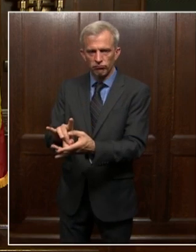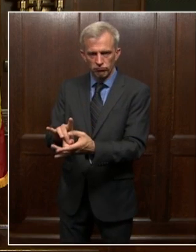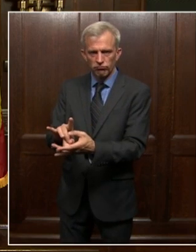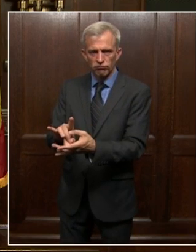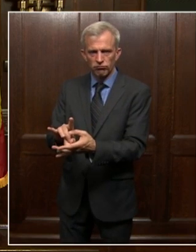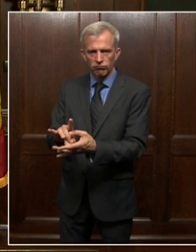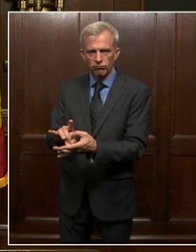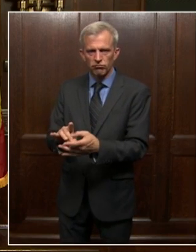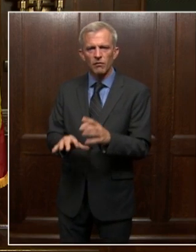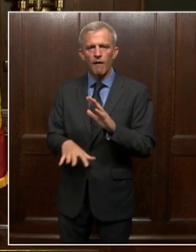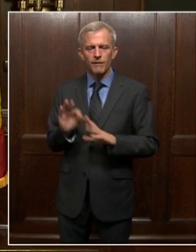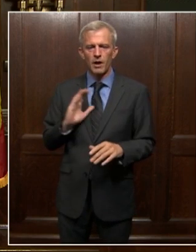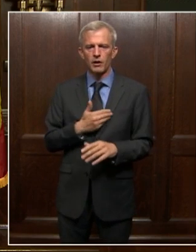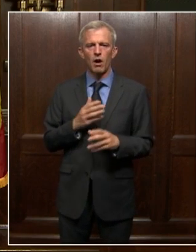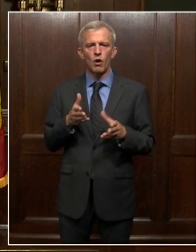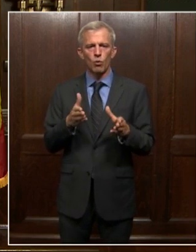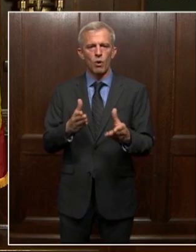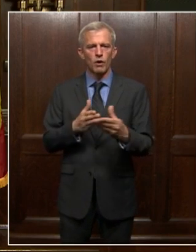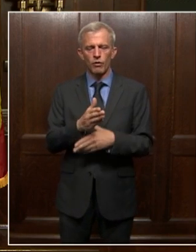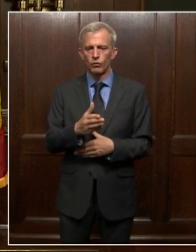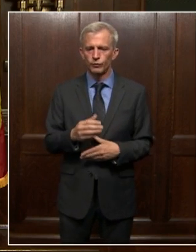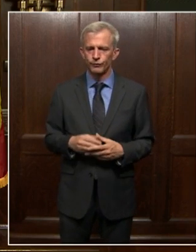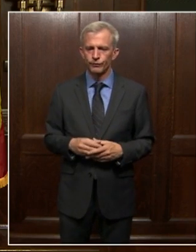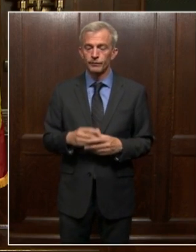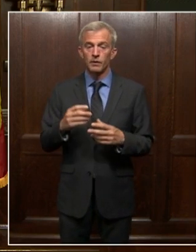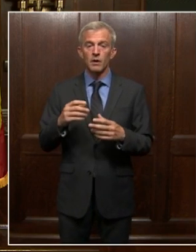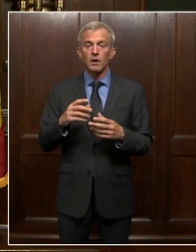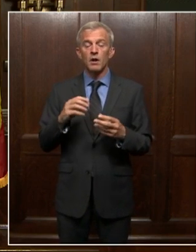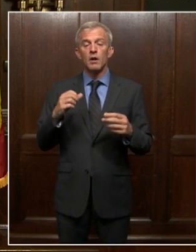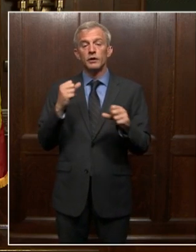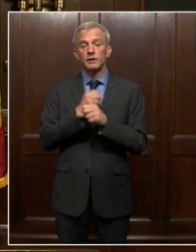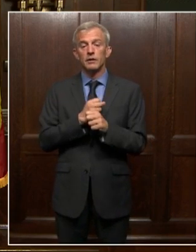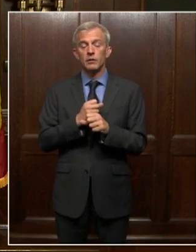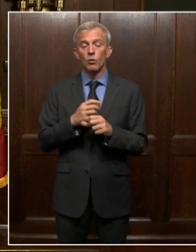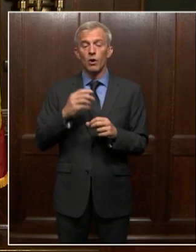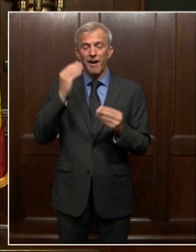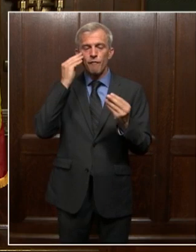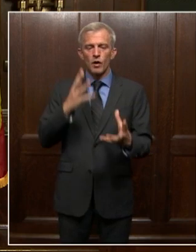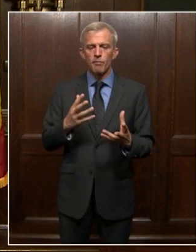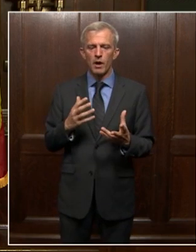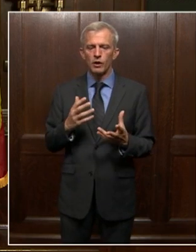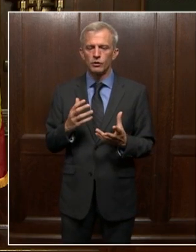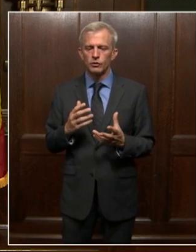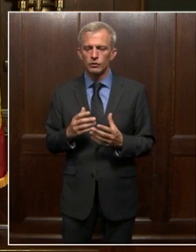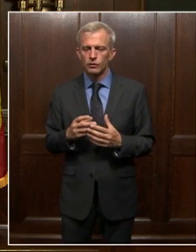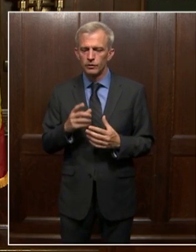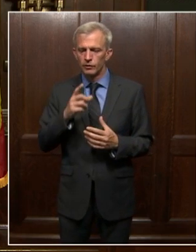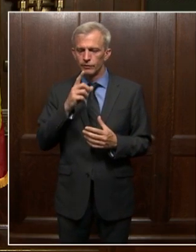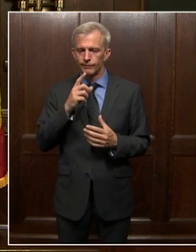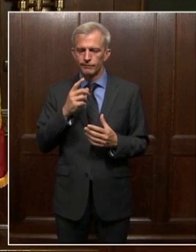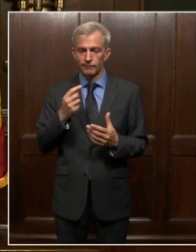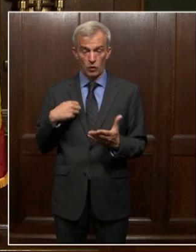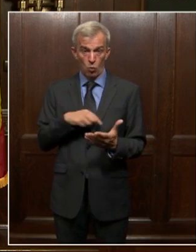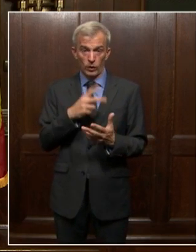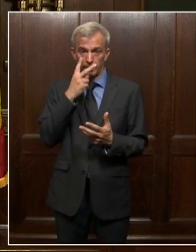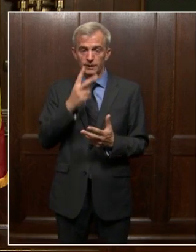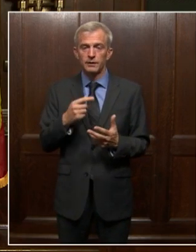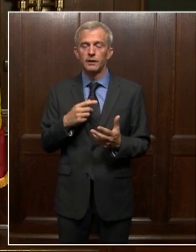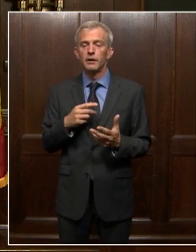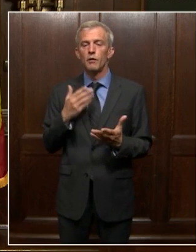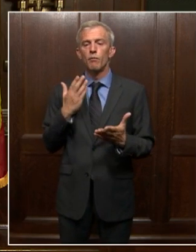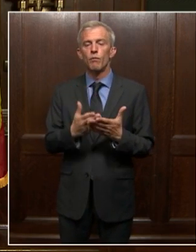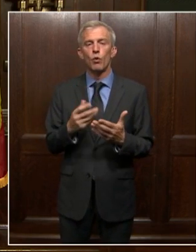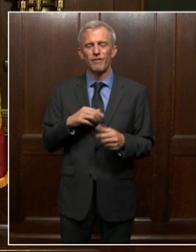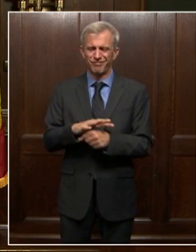Data shows us that the tremendous emotional strain this time has placed on the values of essential workers, especially from those in our emergency